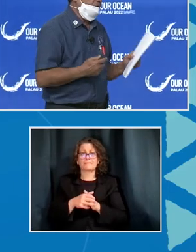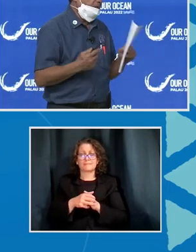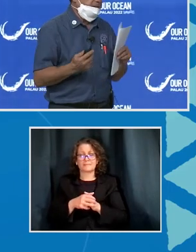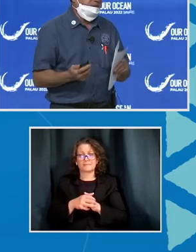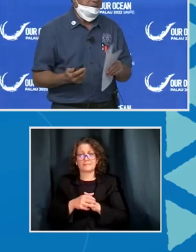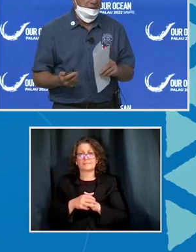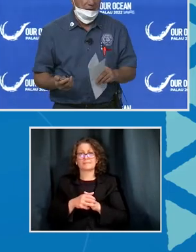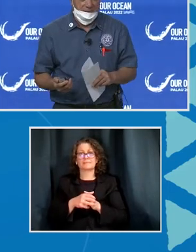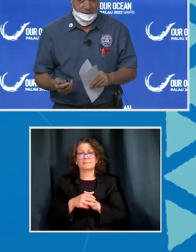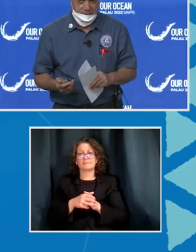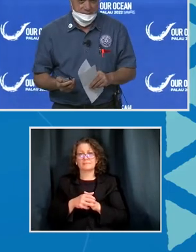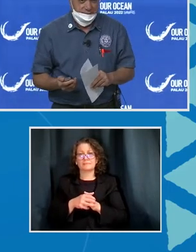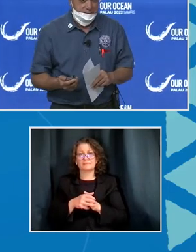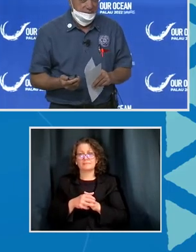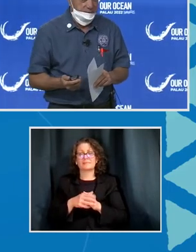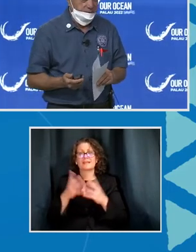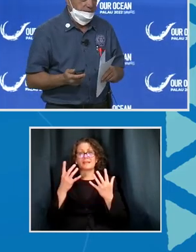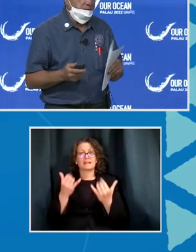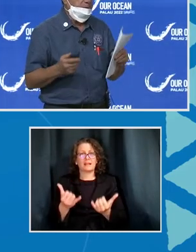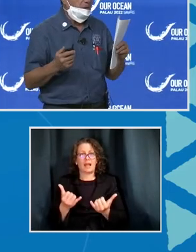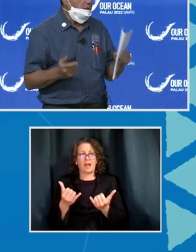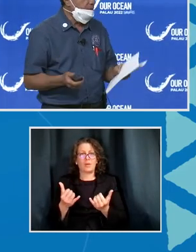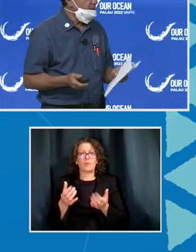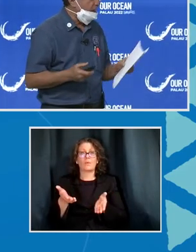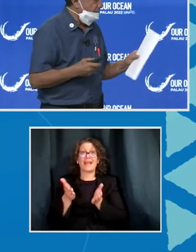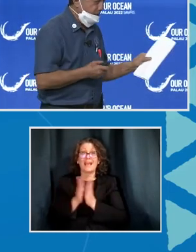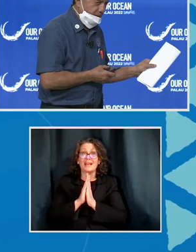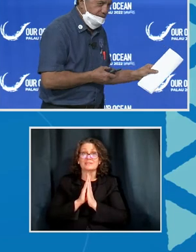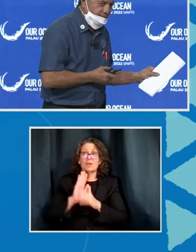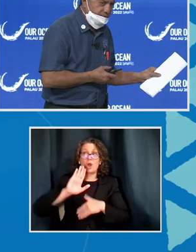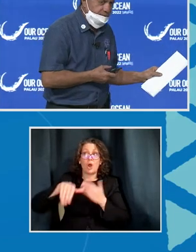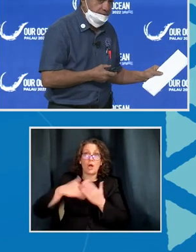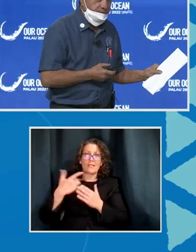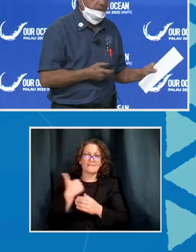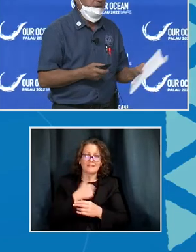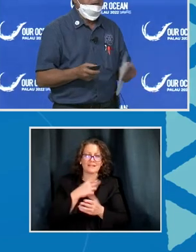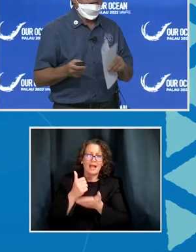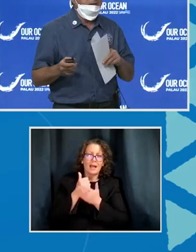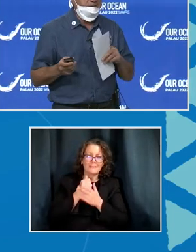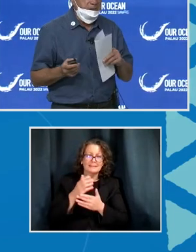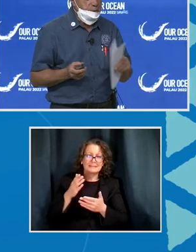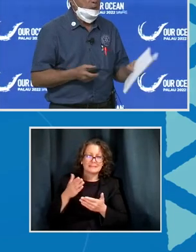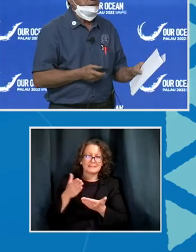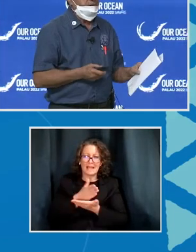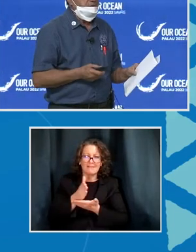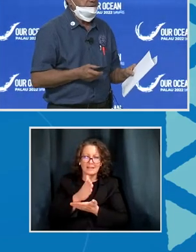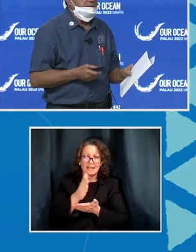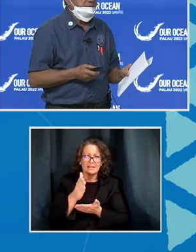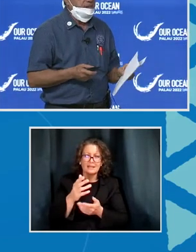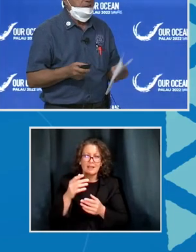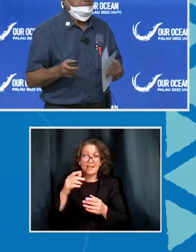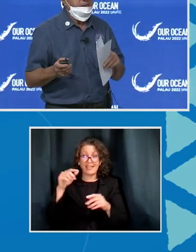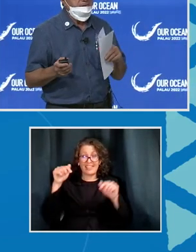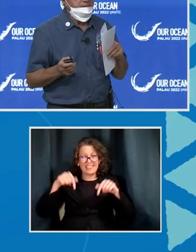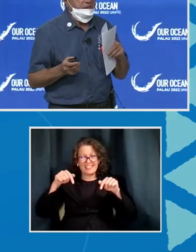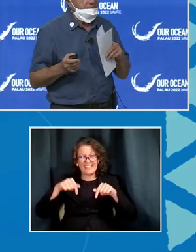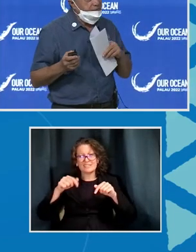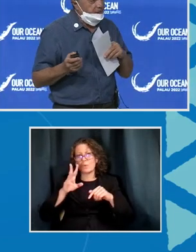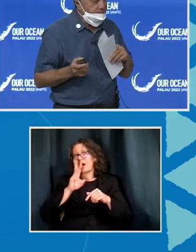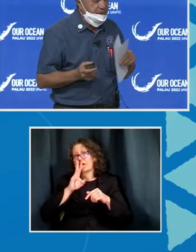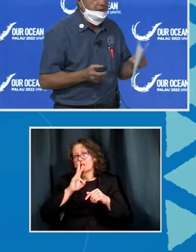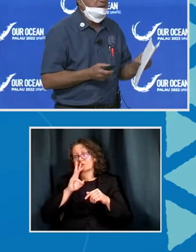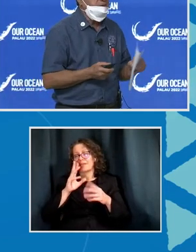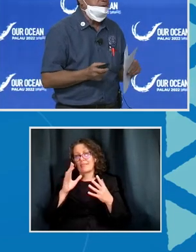Now we're asking all of us to help us navigate these waters that have been